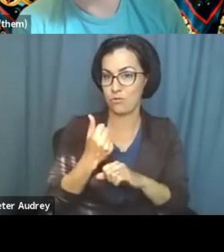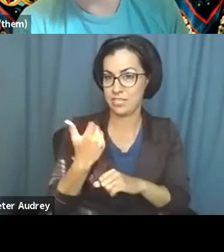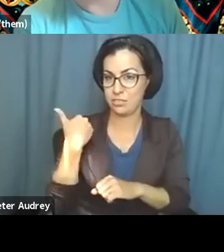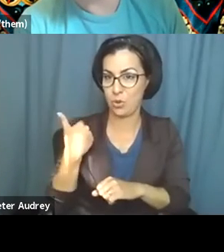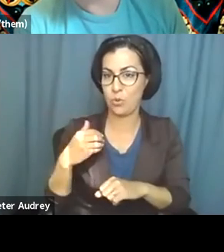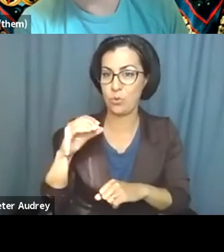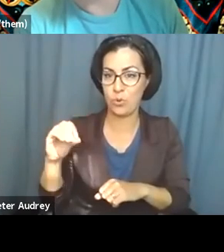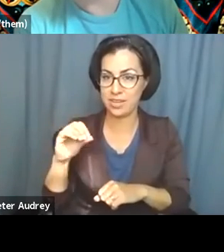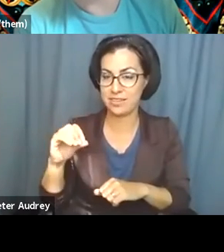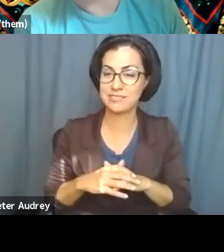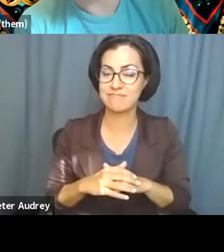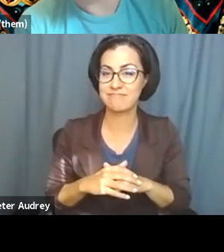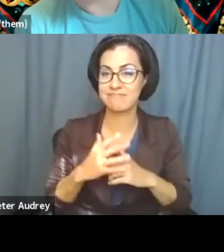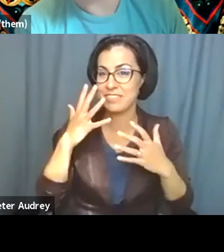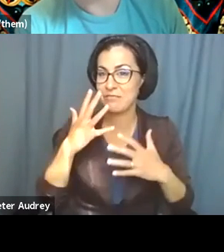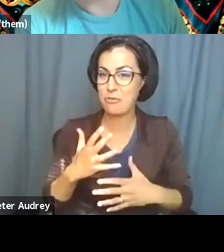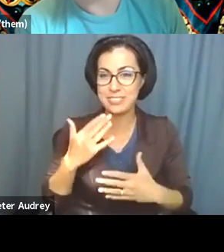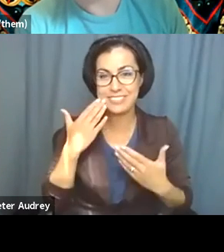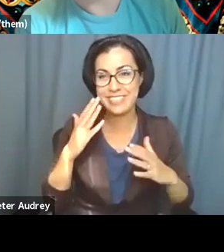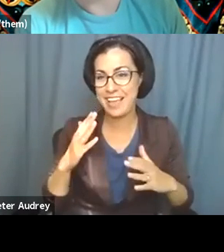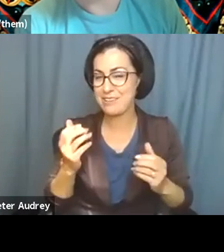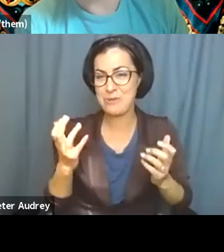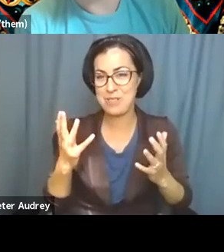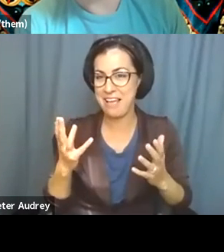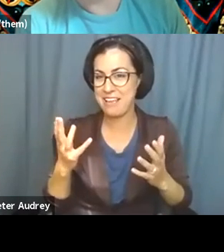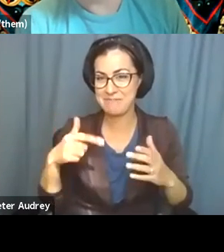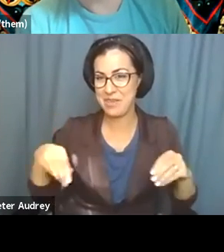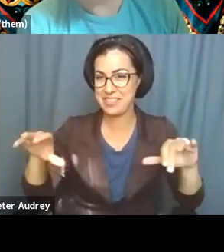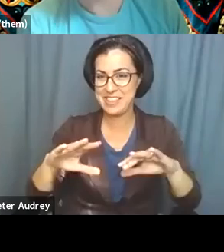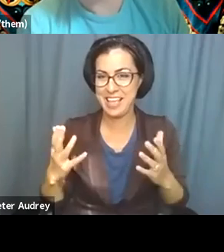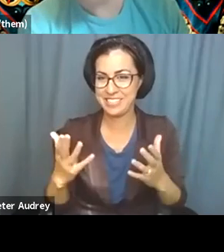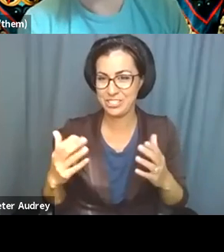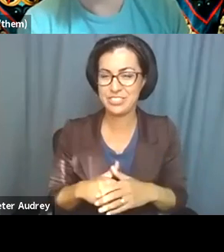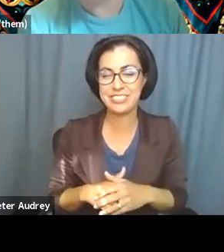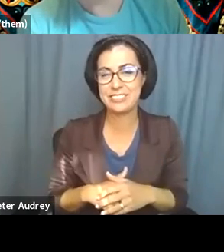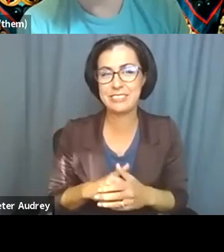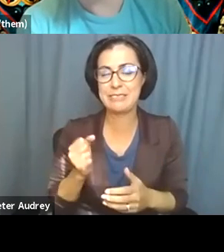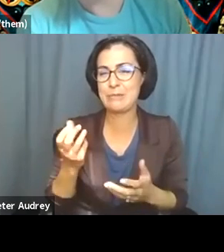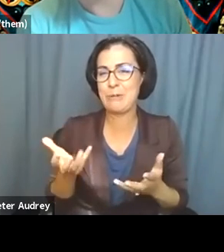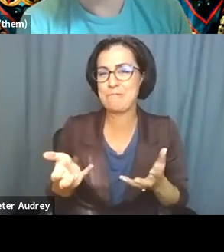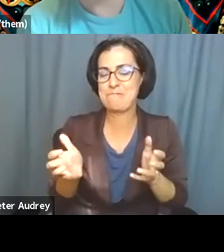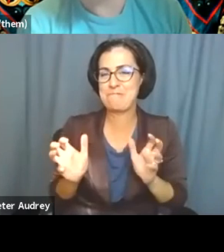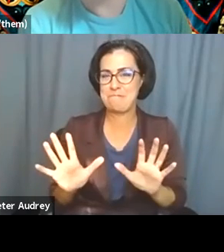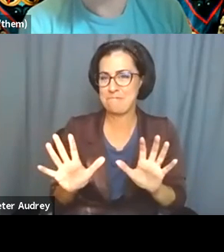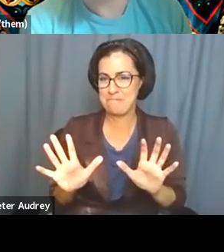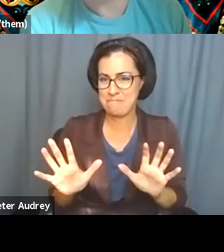And unfortunately, I don't know much about the land here. So I don't want to, um, try to even pronounce,